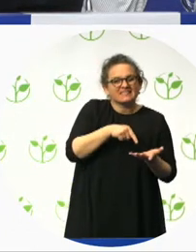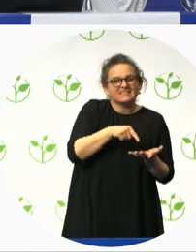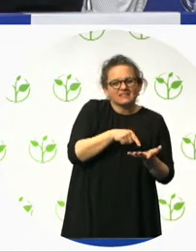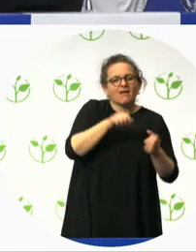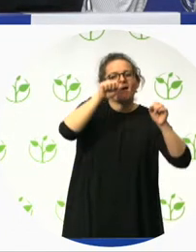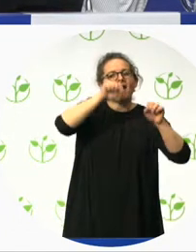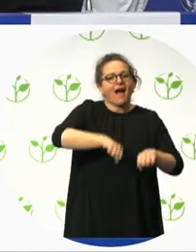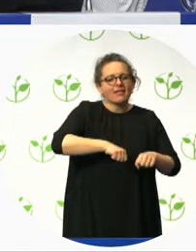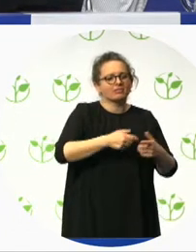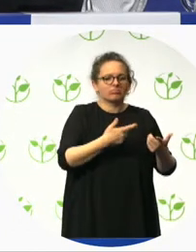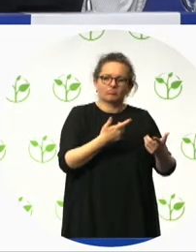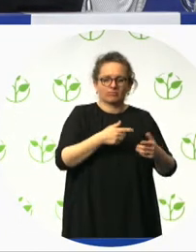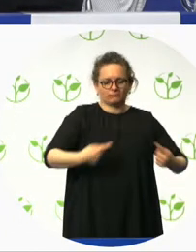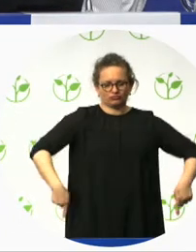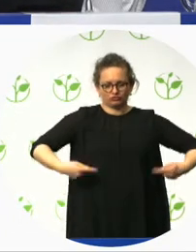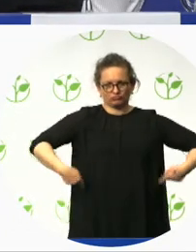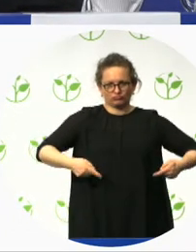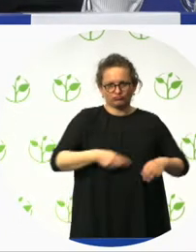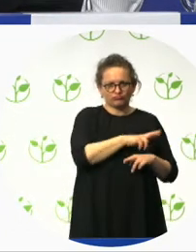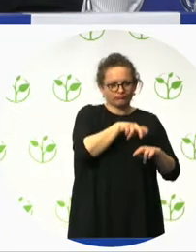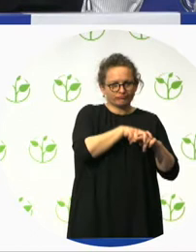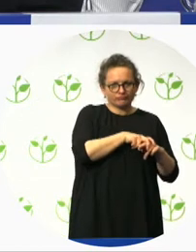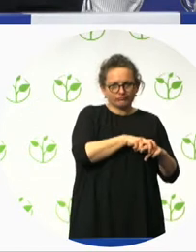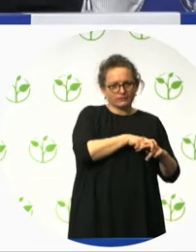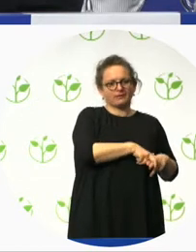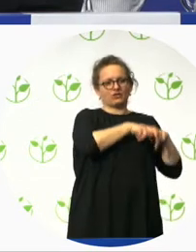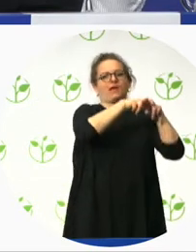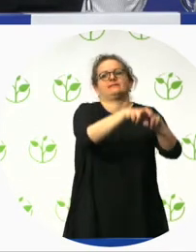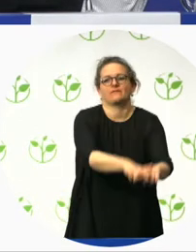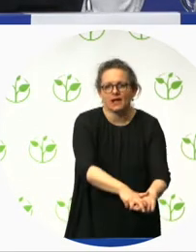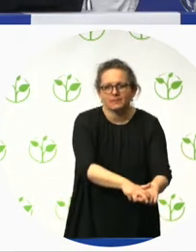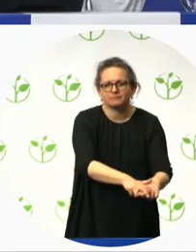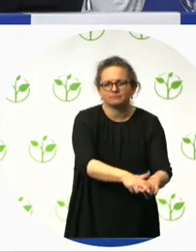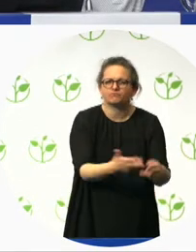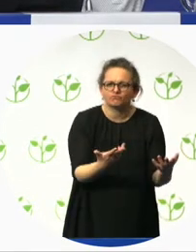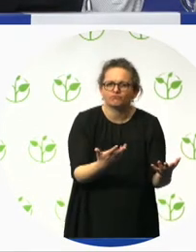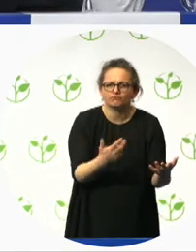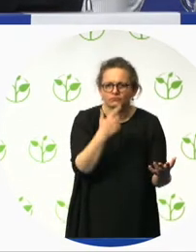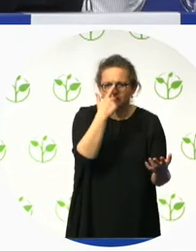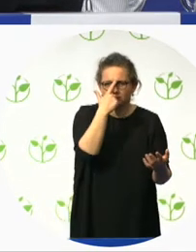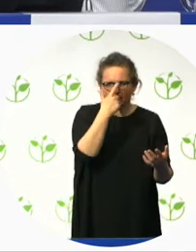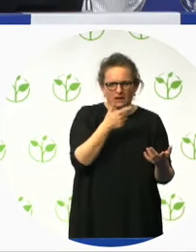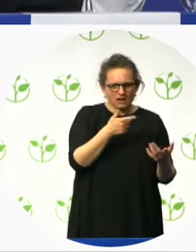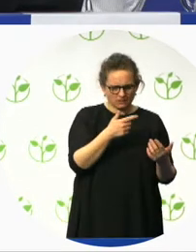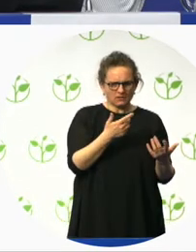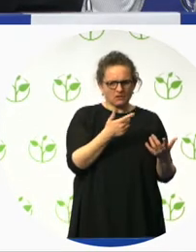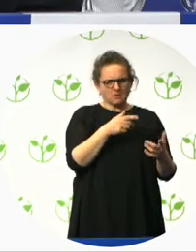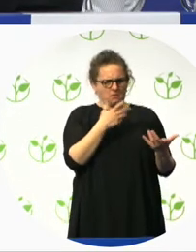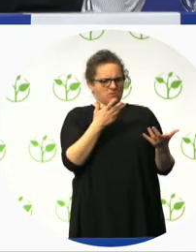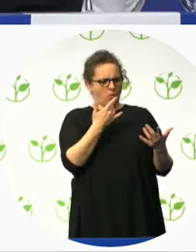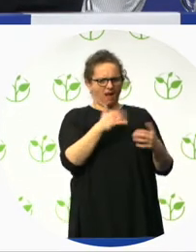wheelchair or a walker or who needs help can come to it, transfer onto it, transfer themselves into the pool independently, not ask for help.